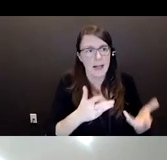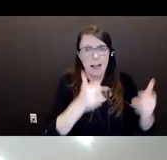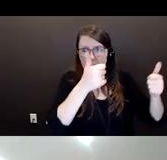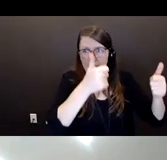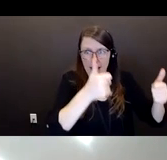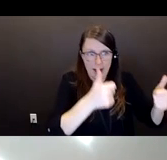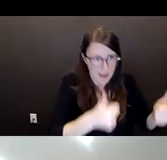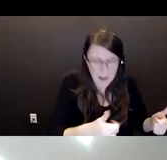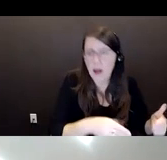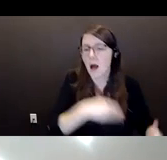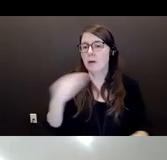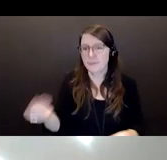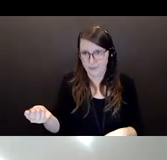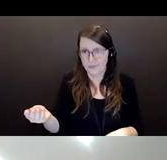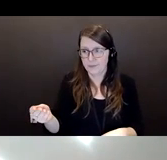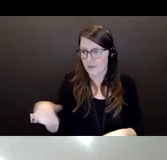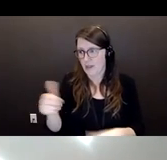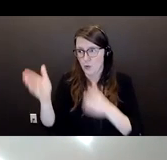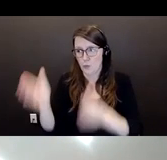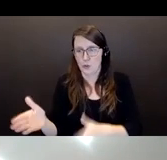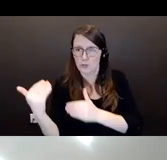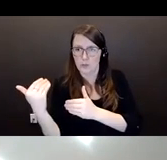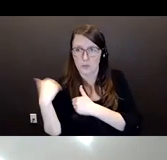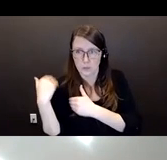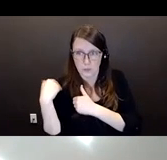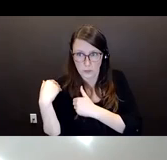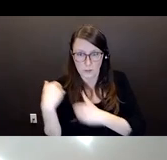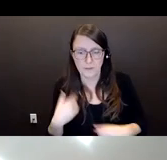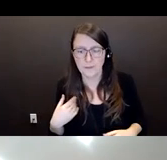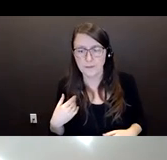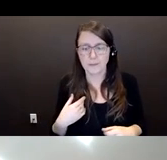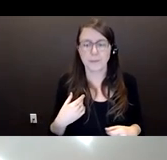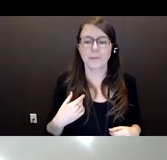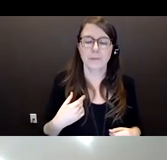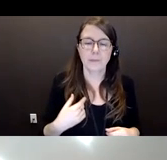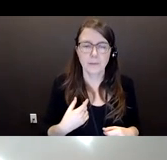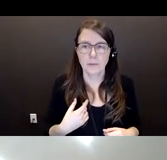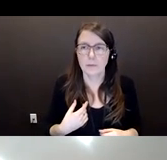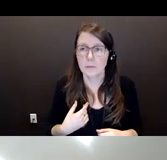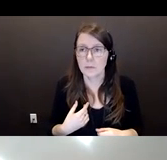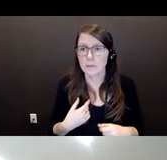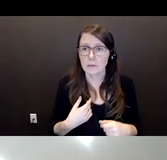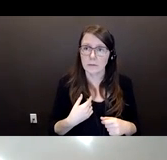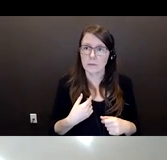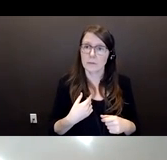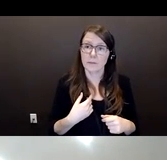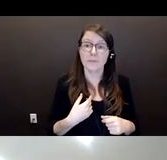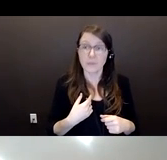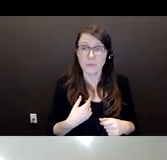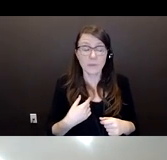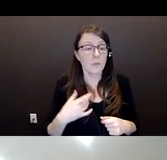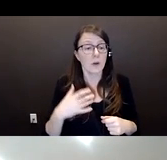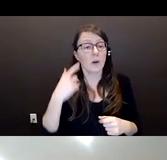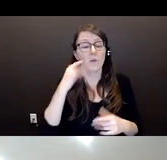happened? And we have to be able to prove that. And then we have to prove deceit and other elements of criminal